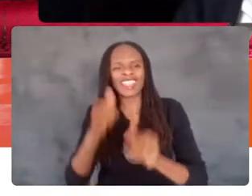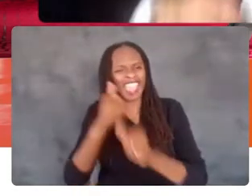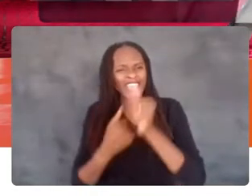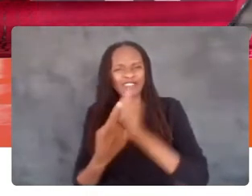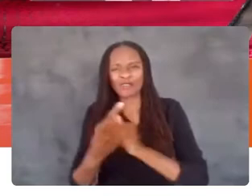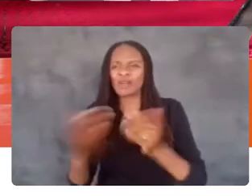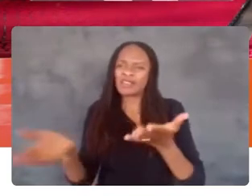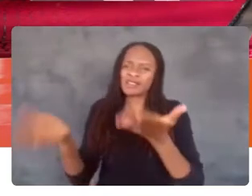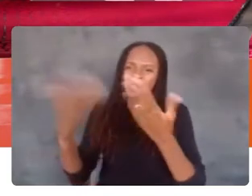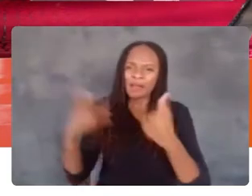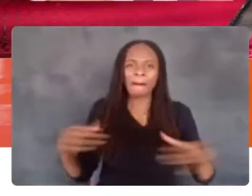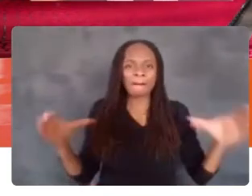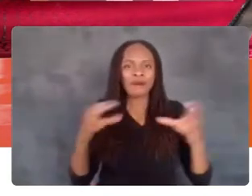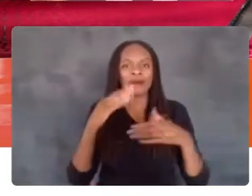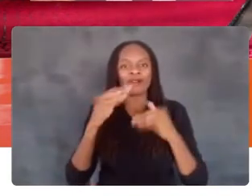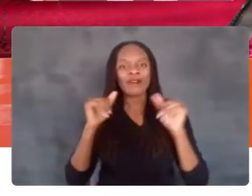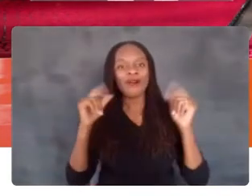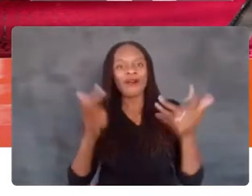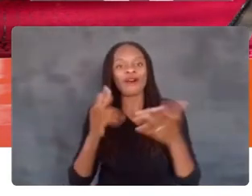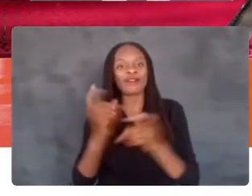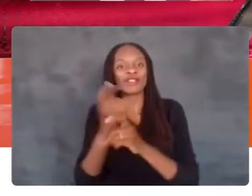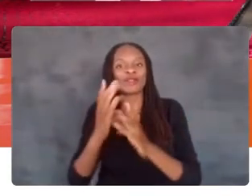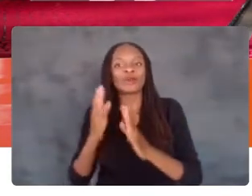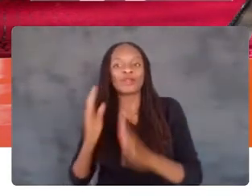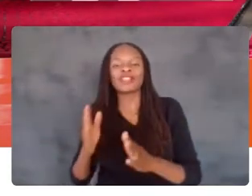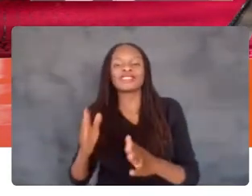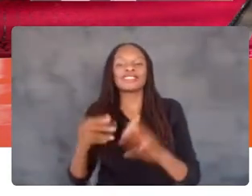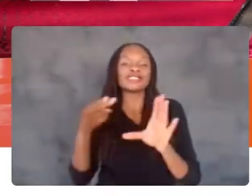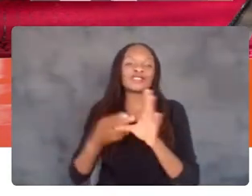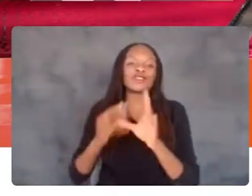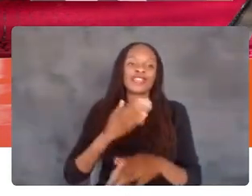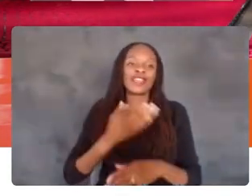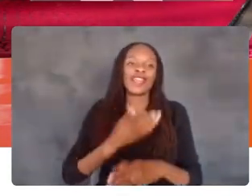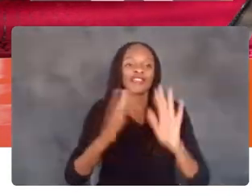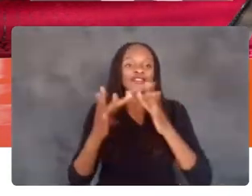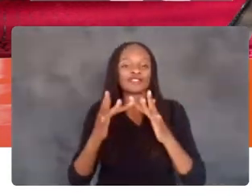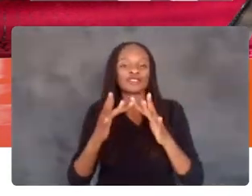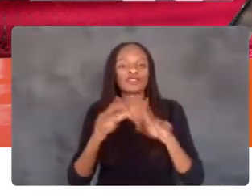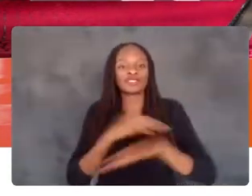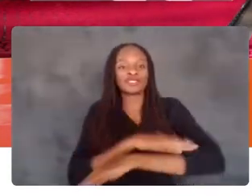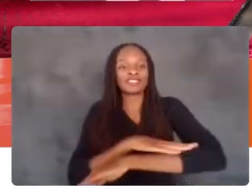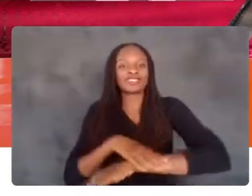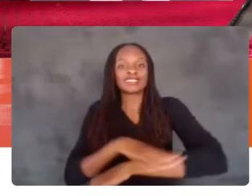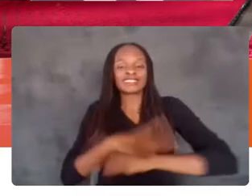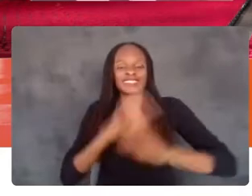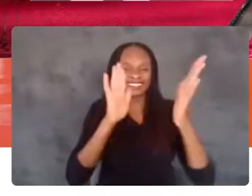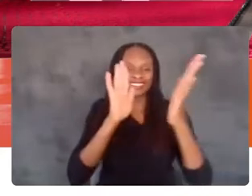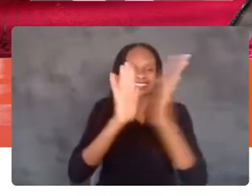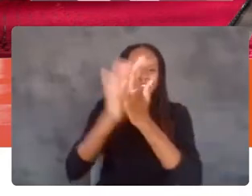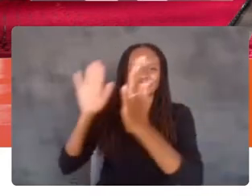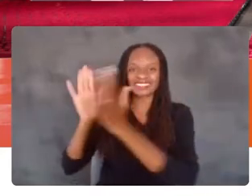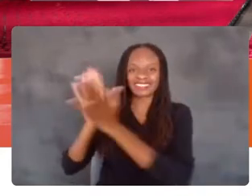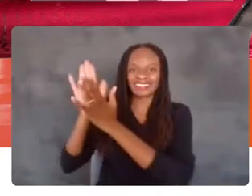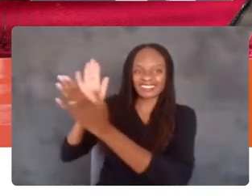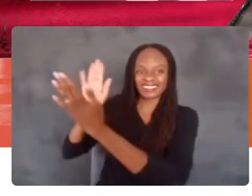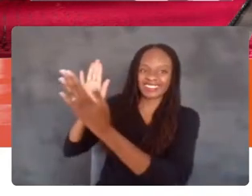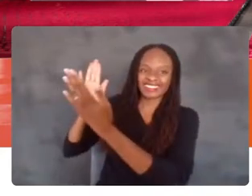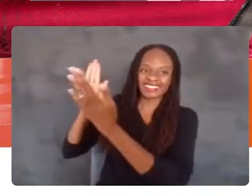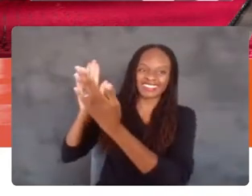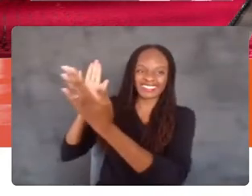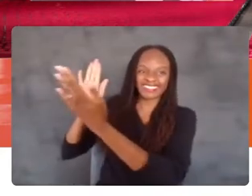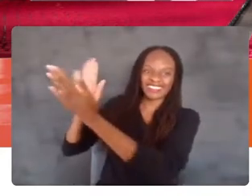winners. Come on. Let's join our virtual stage. High five. Virtual. Let's go.